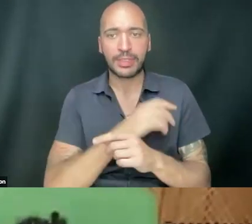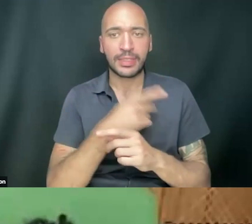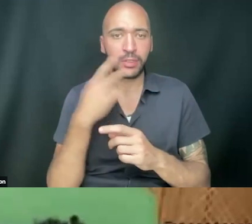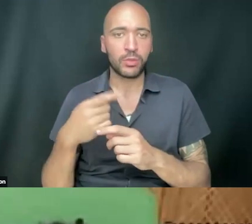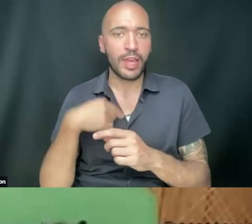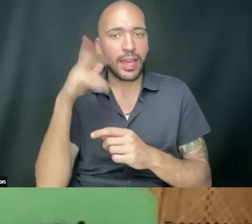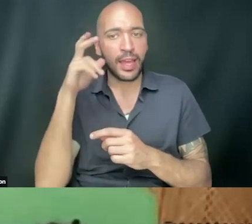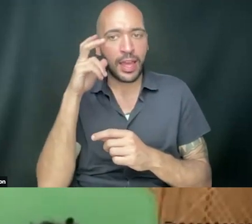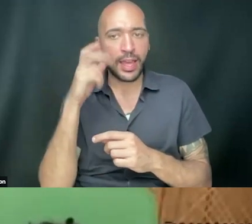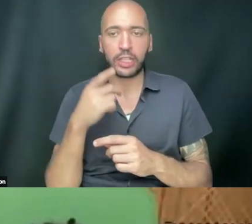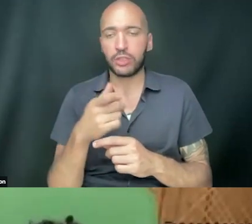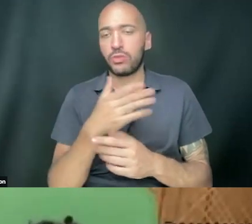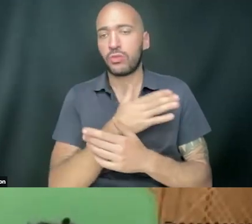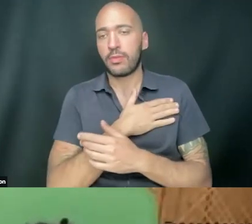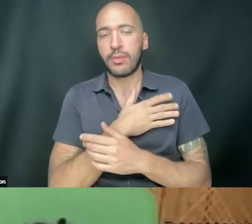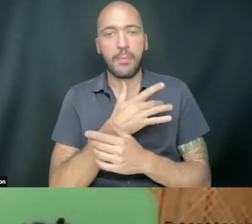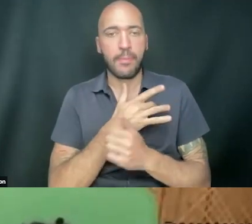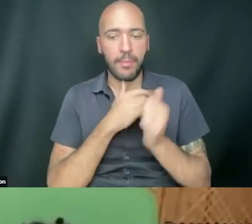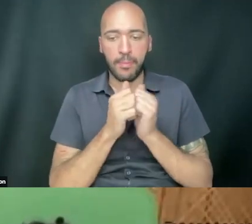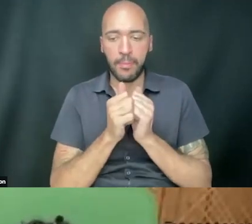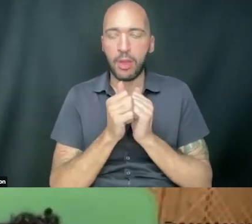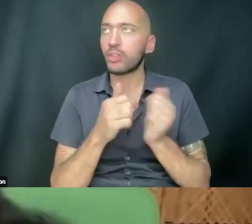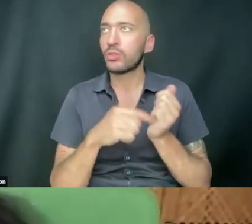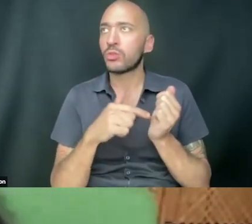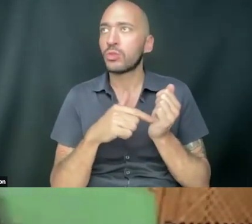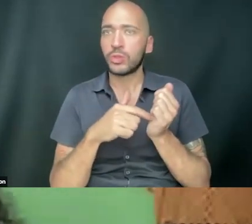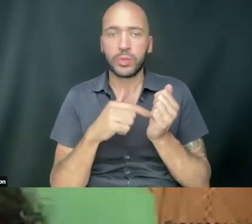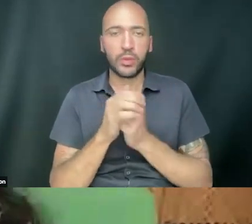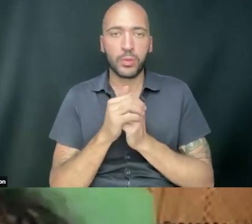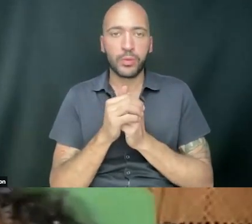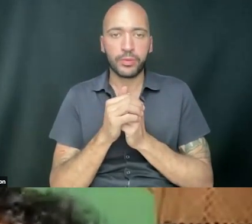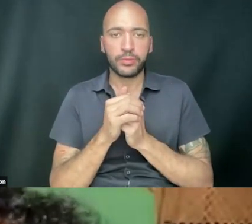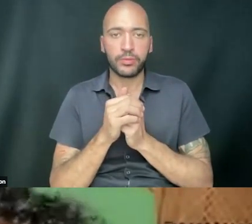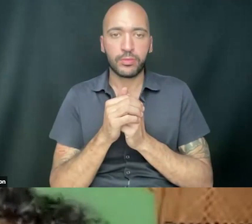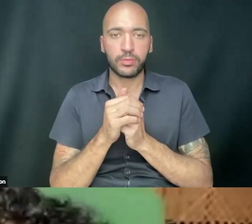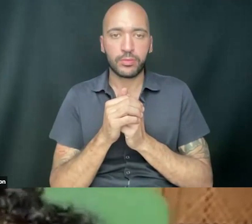I see you. I hear you. My heart is with you.